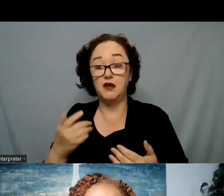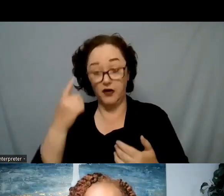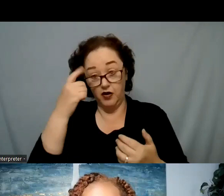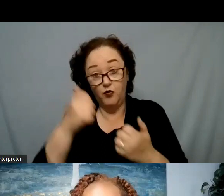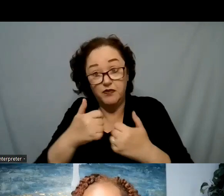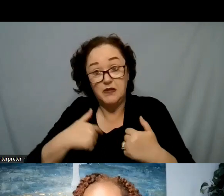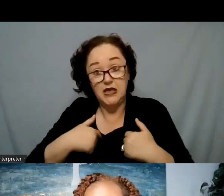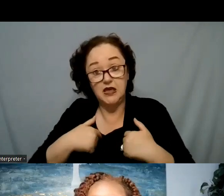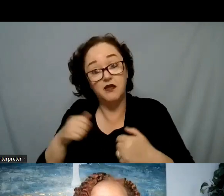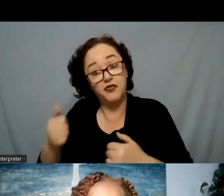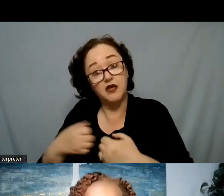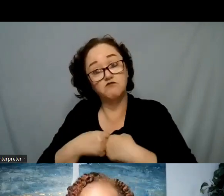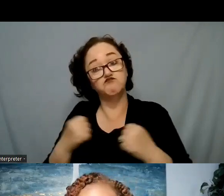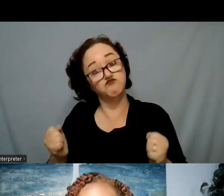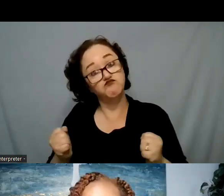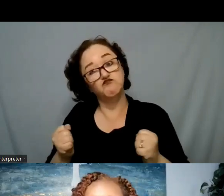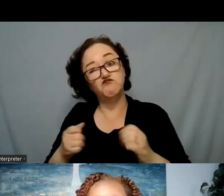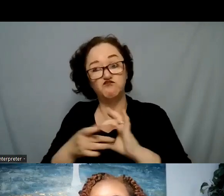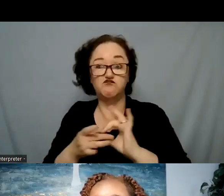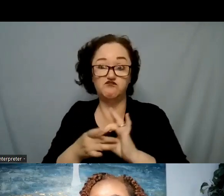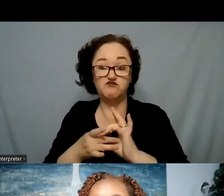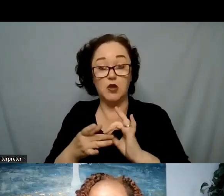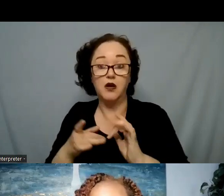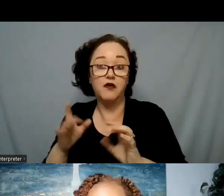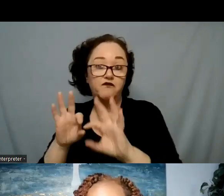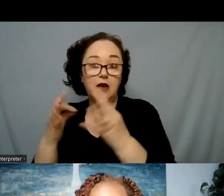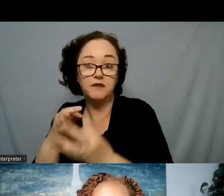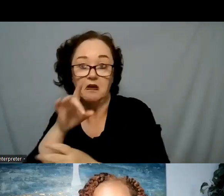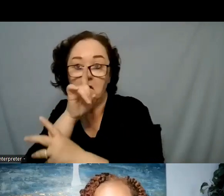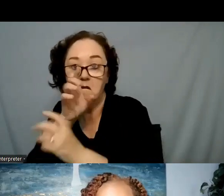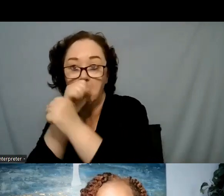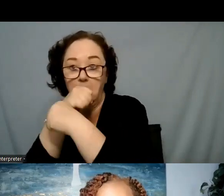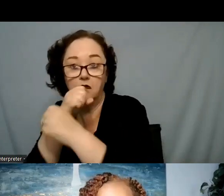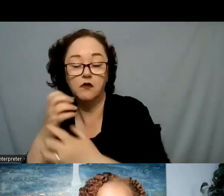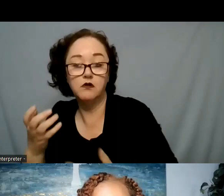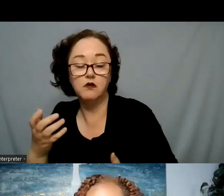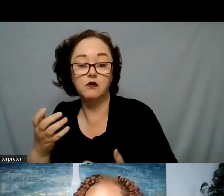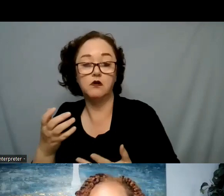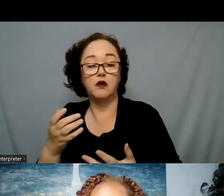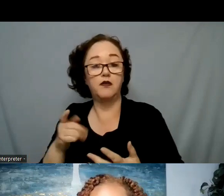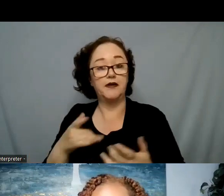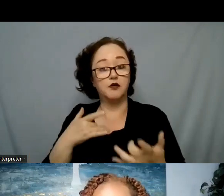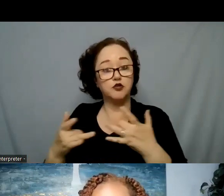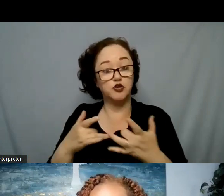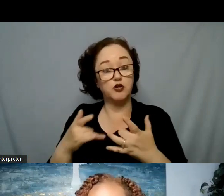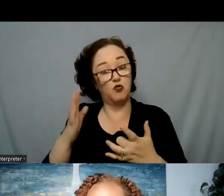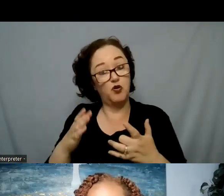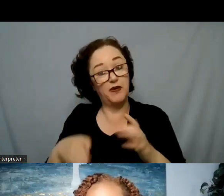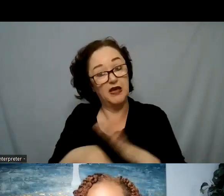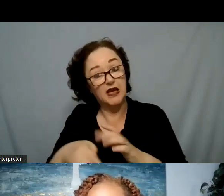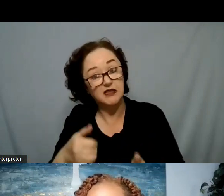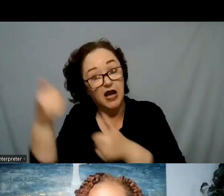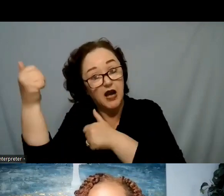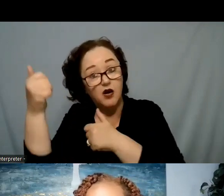concerned about would they be kicked out or would they start to experience different